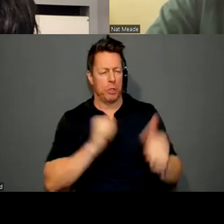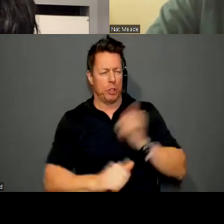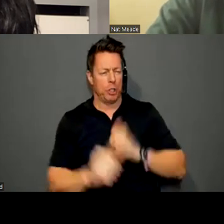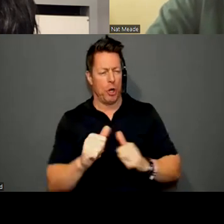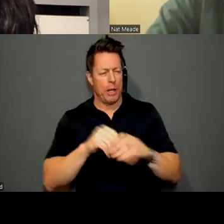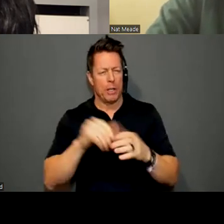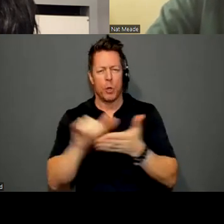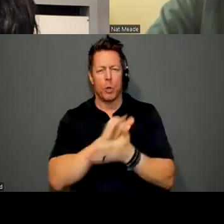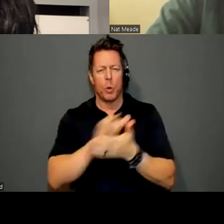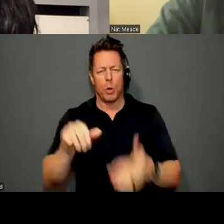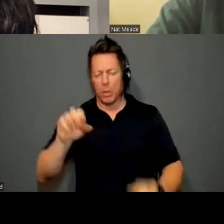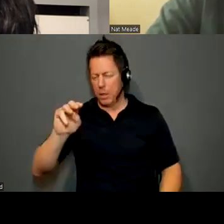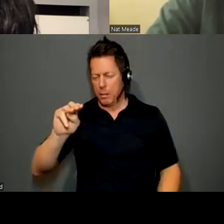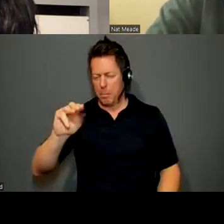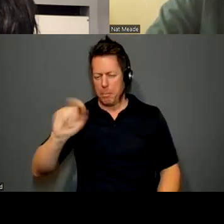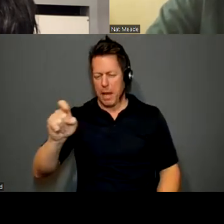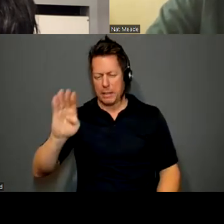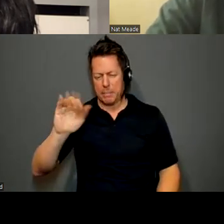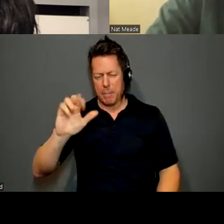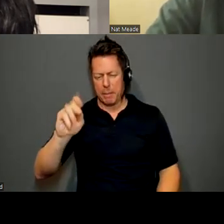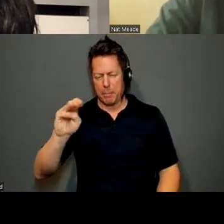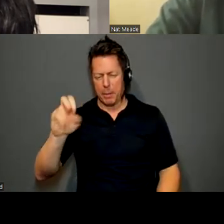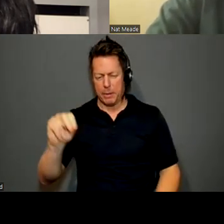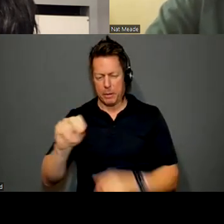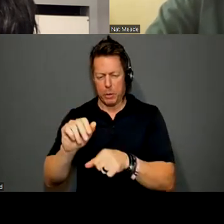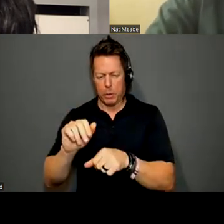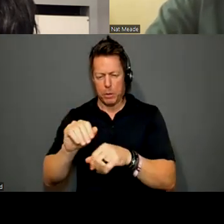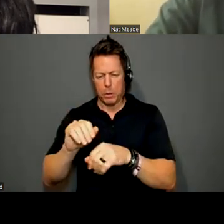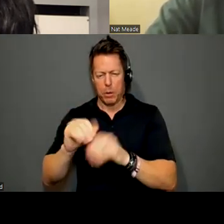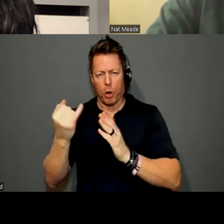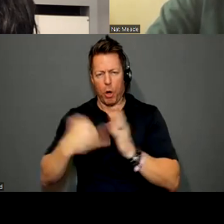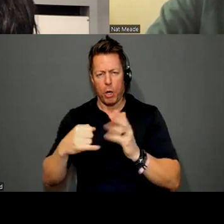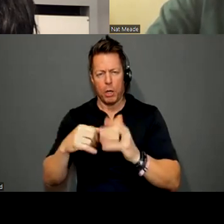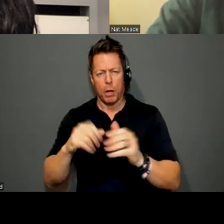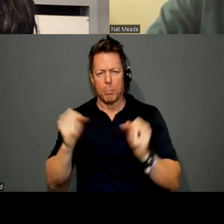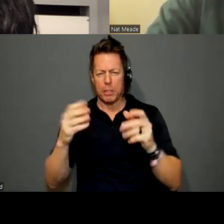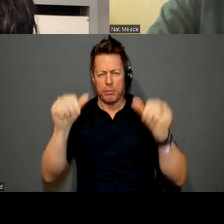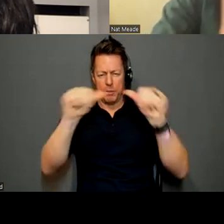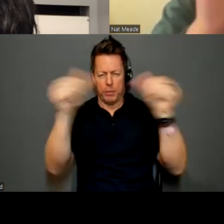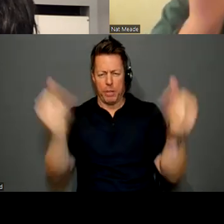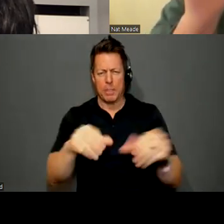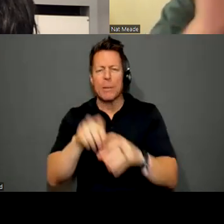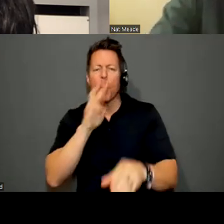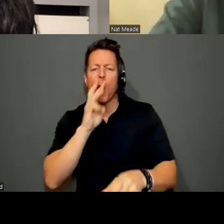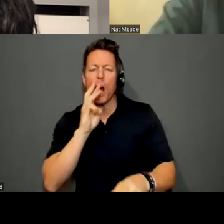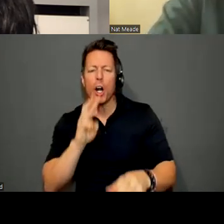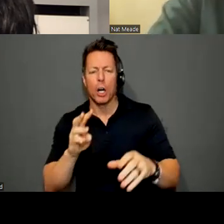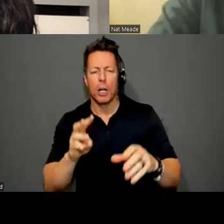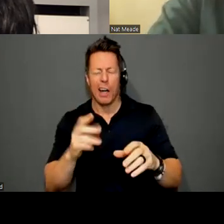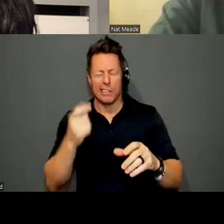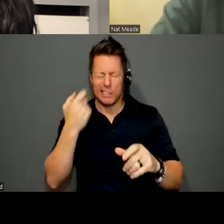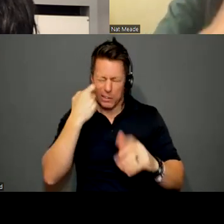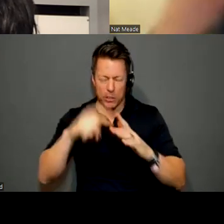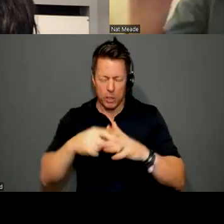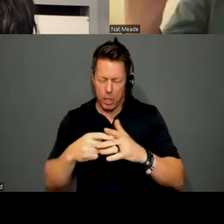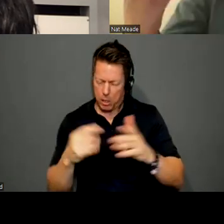of Max Beckman's work, and he had a whole bunch of figures in water. And I thought, what an interesting... I'm actually just started working on this